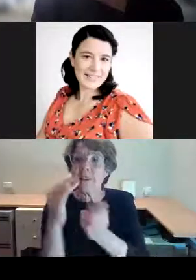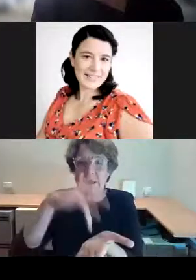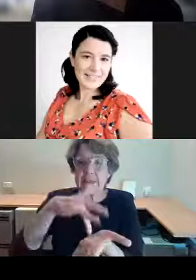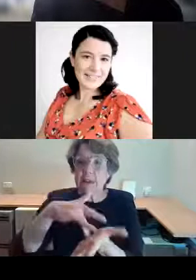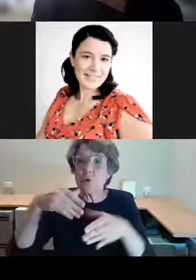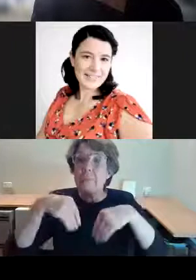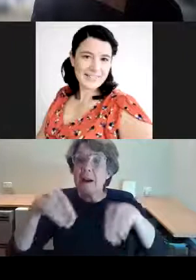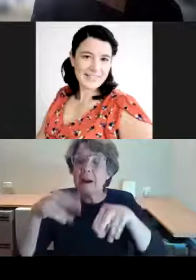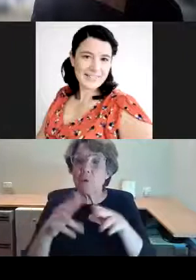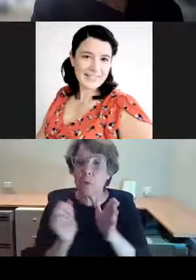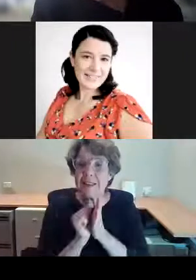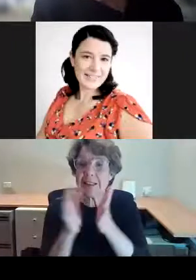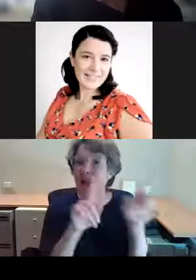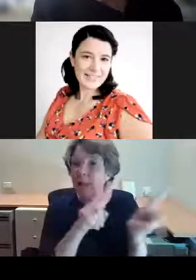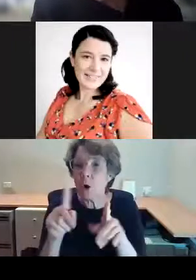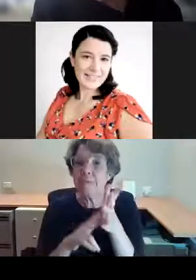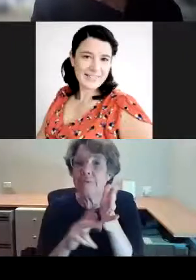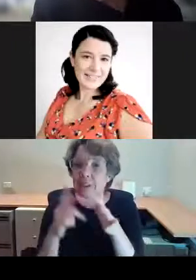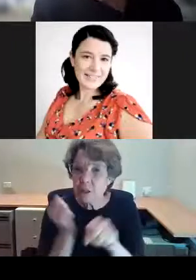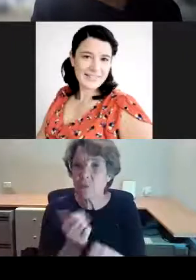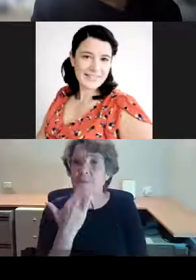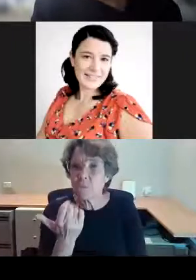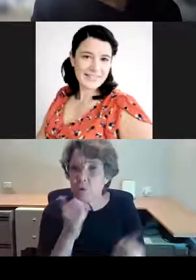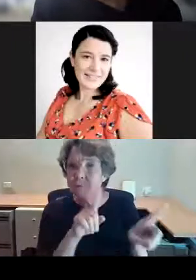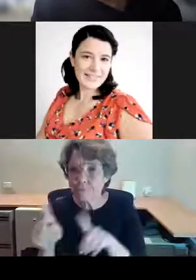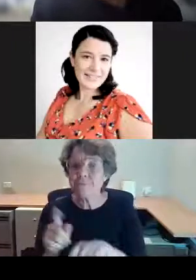the sale of produce and livestock.